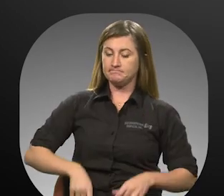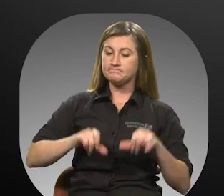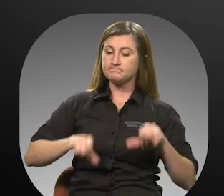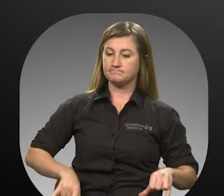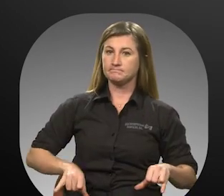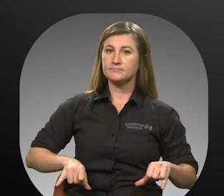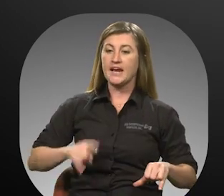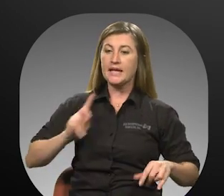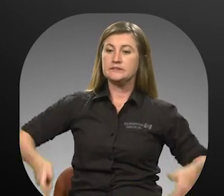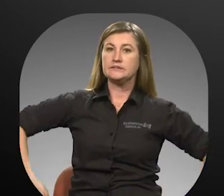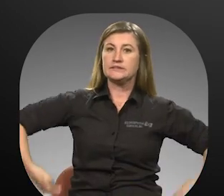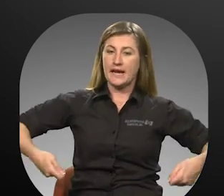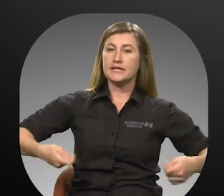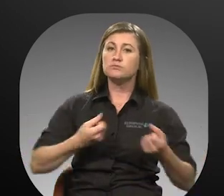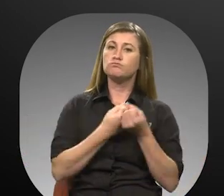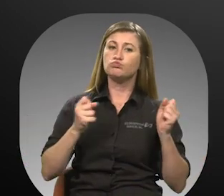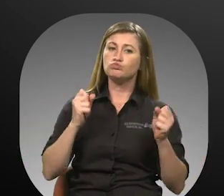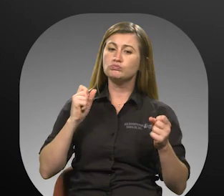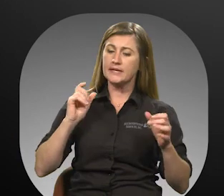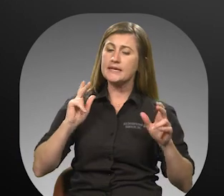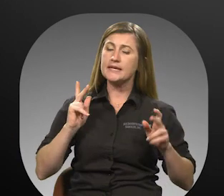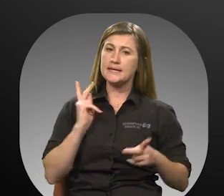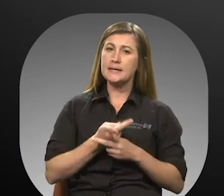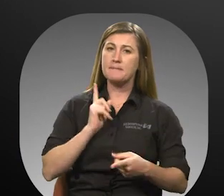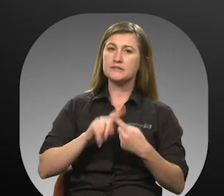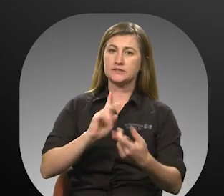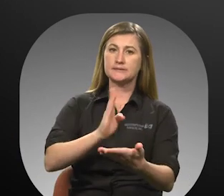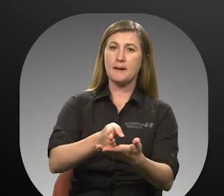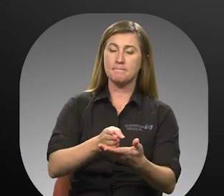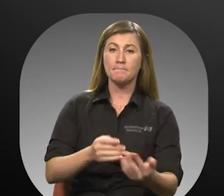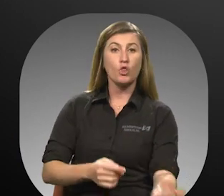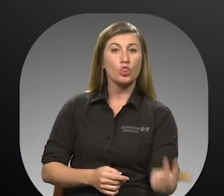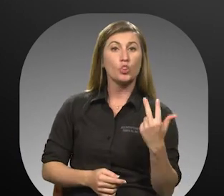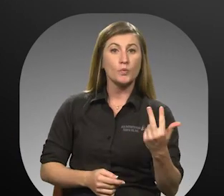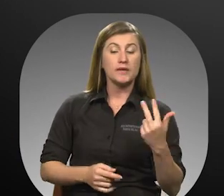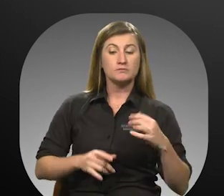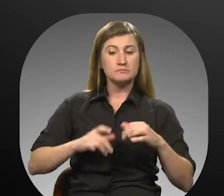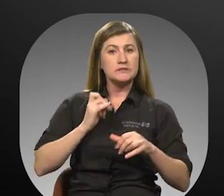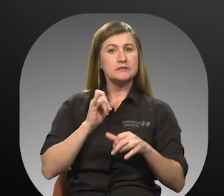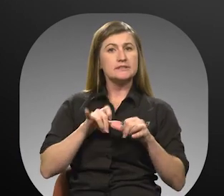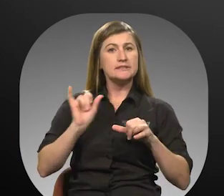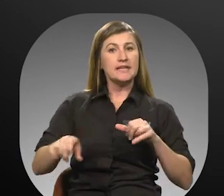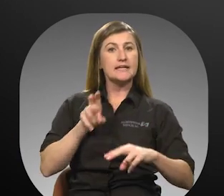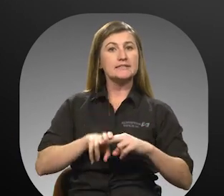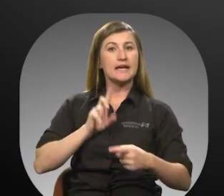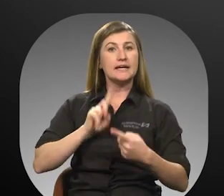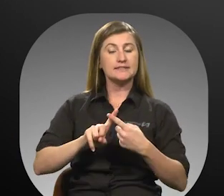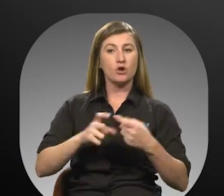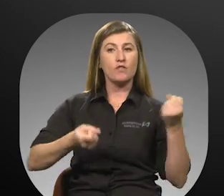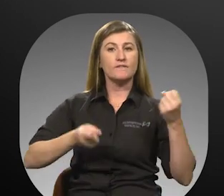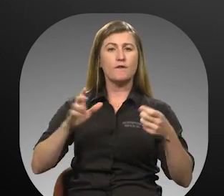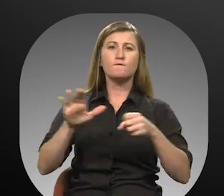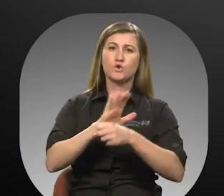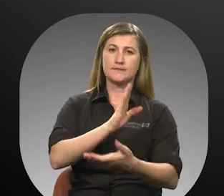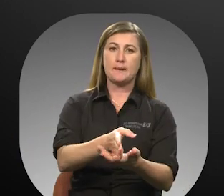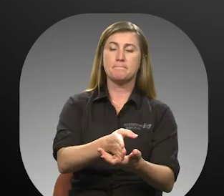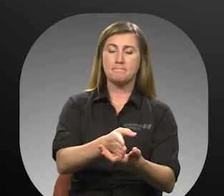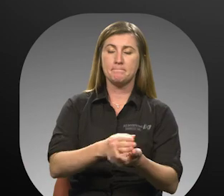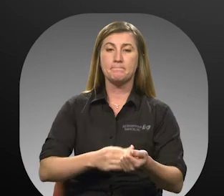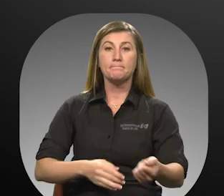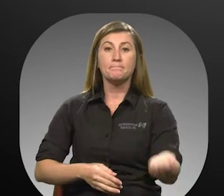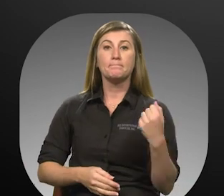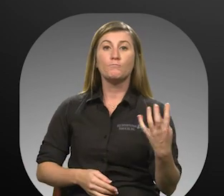mobility device tie-downs secure until the vehicle stops 3. Remaining seated until the vehicle comes to a complete stop